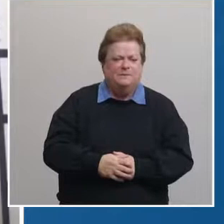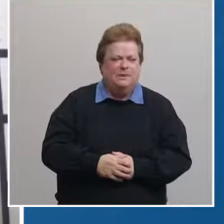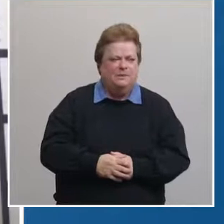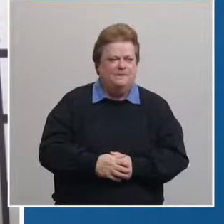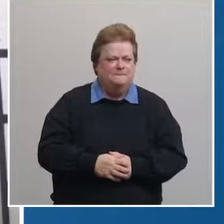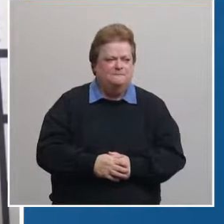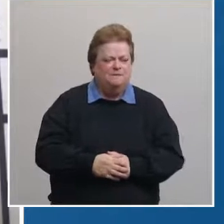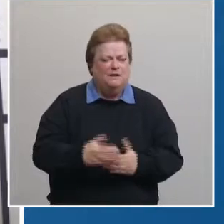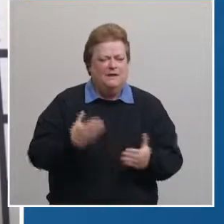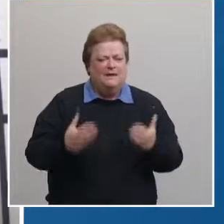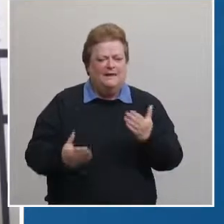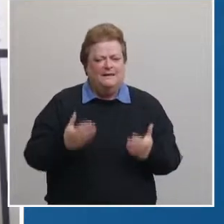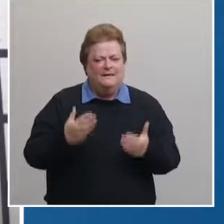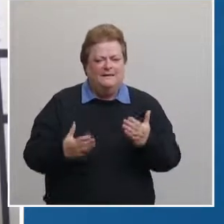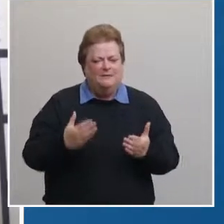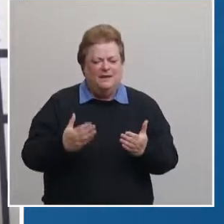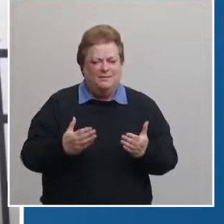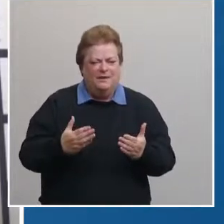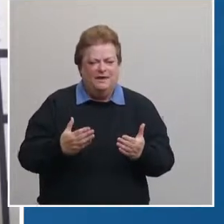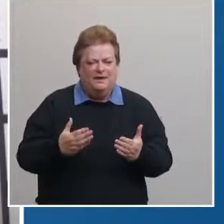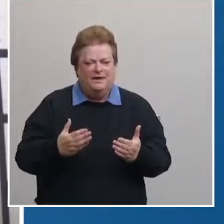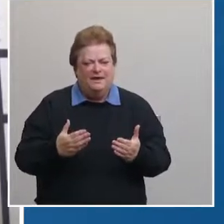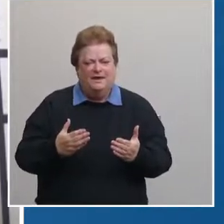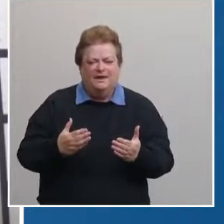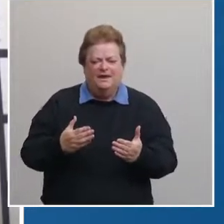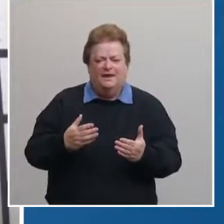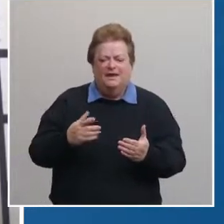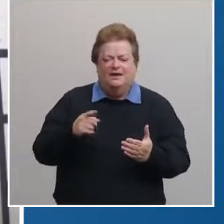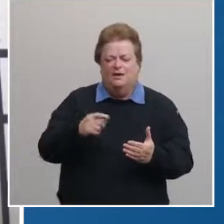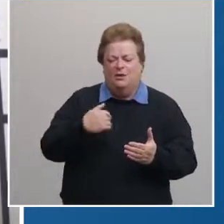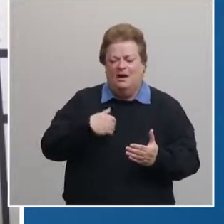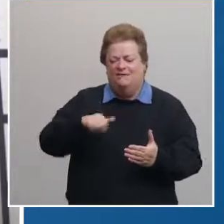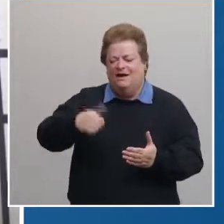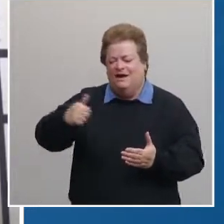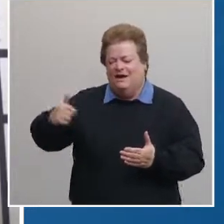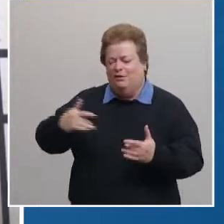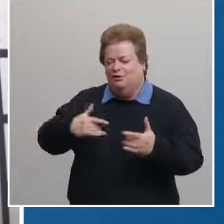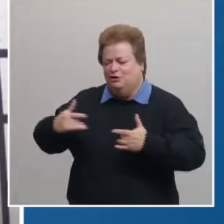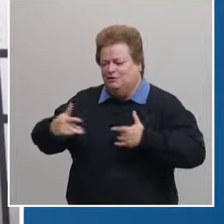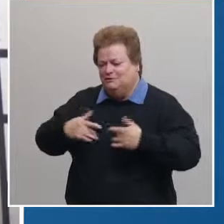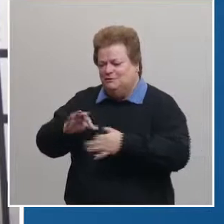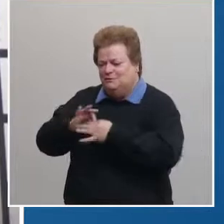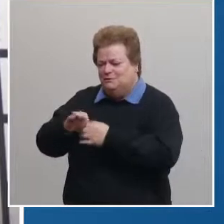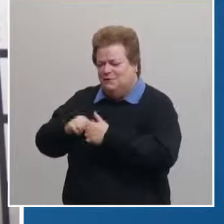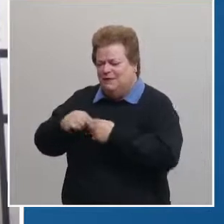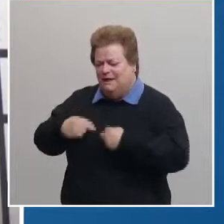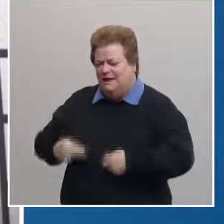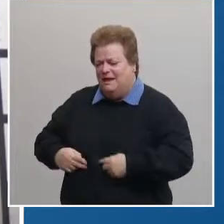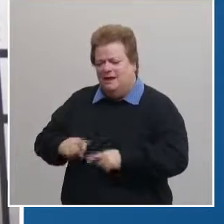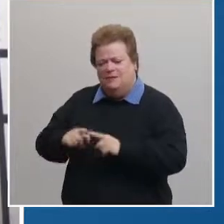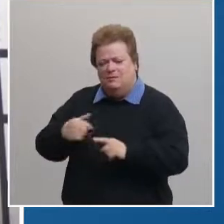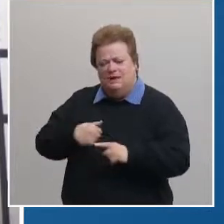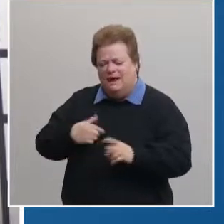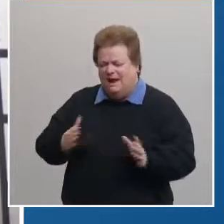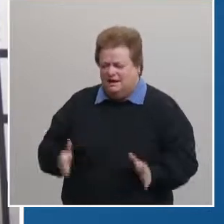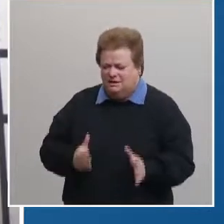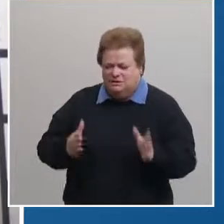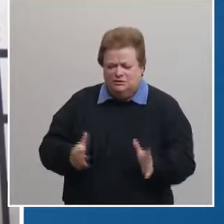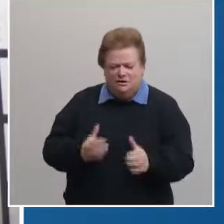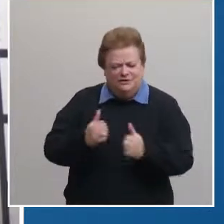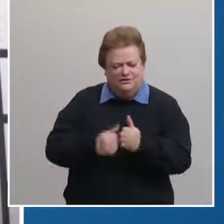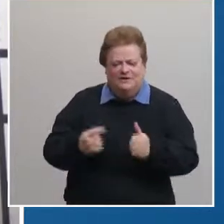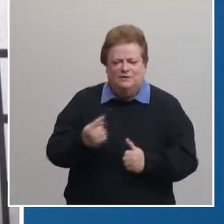realm may sometimes take a backseat to a lot of your general health needs or concerns we're really urging people to not let the pandemic